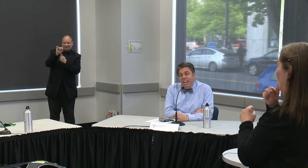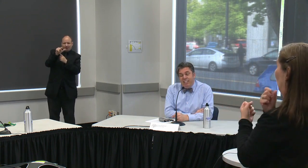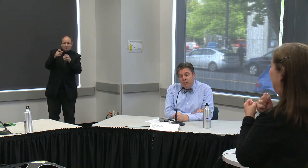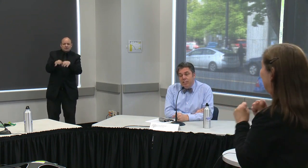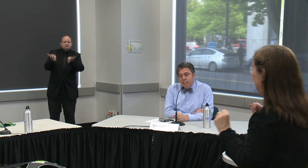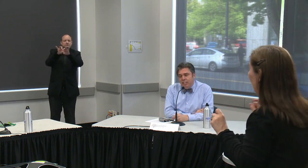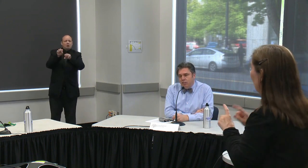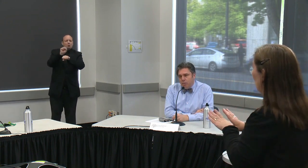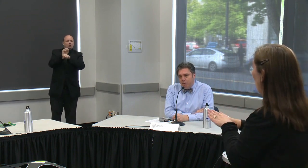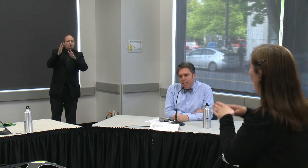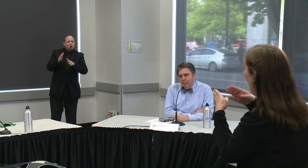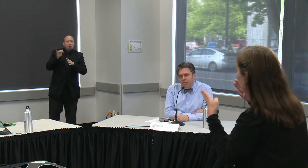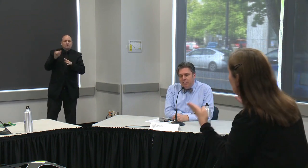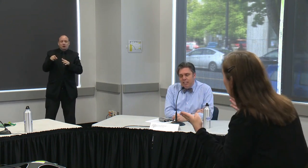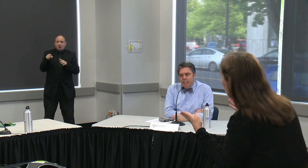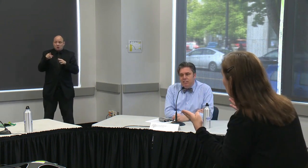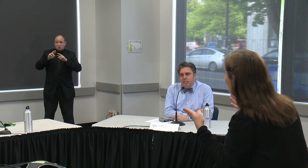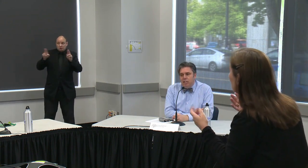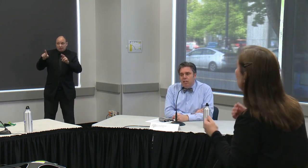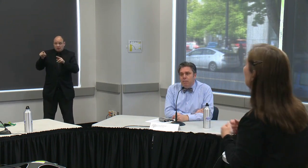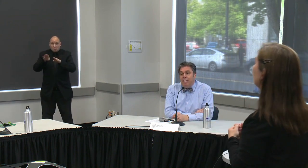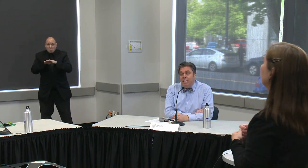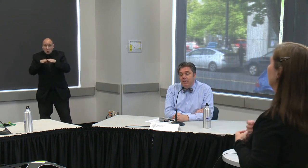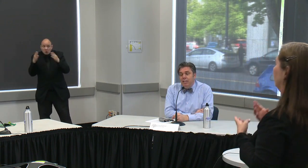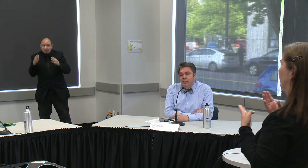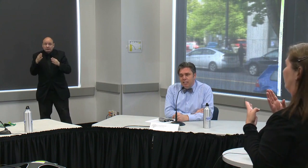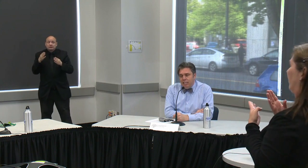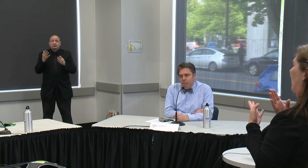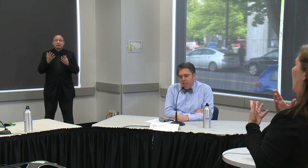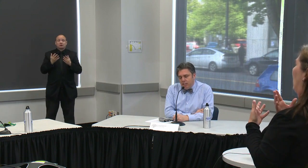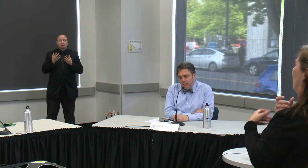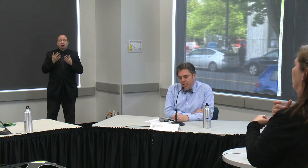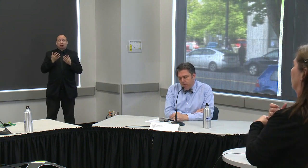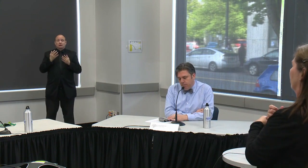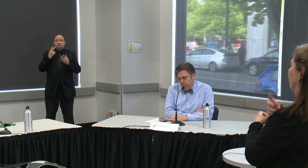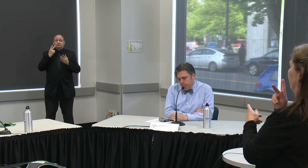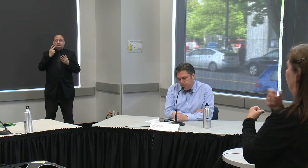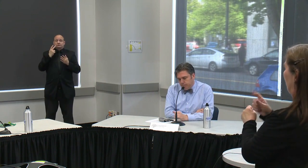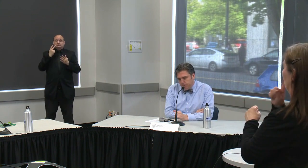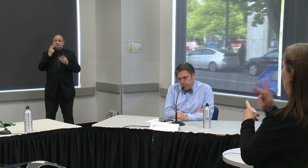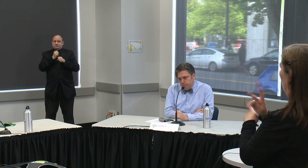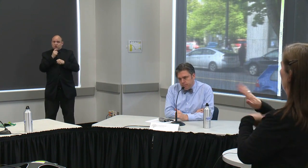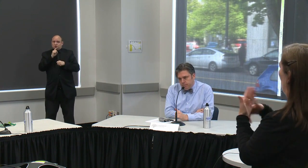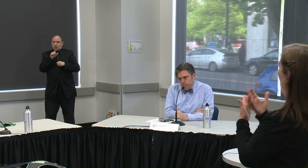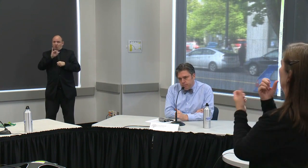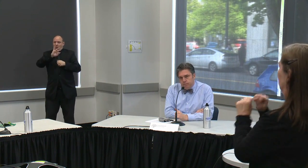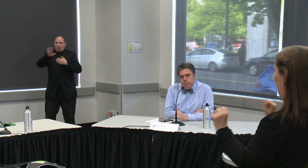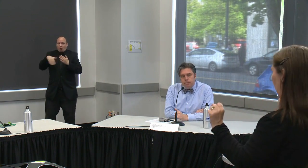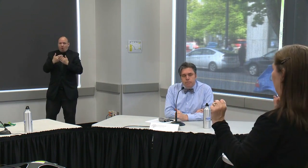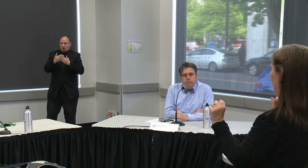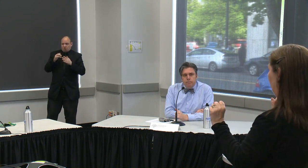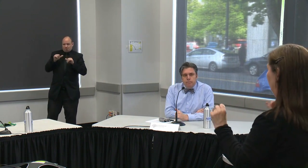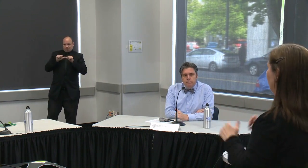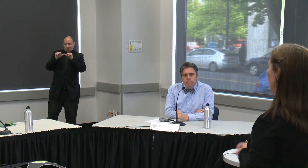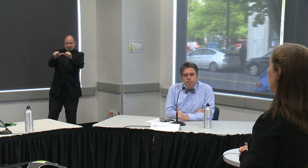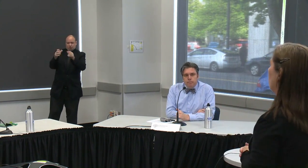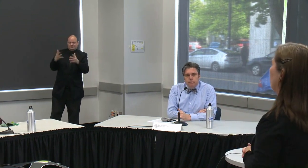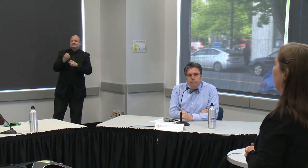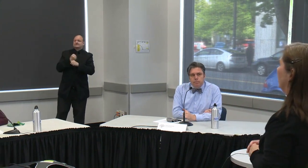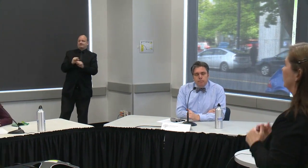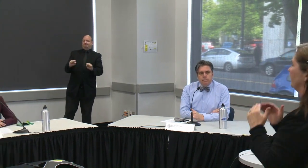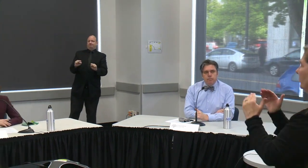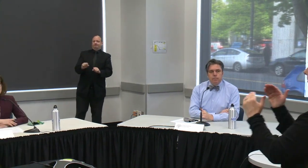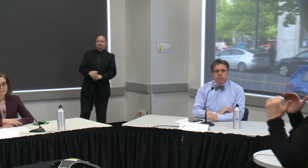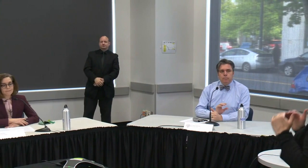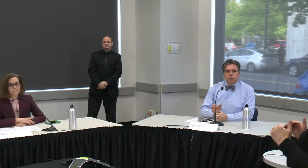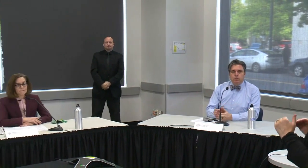reopen and to initiate those public health investigations that are going to be key to keeping us all safe thanks morgan uh we're